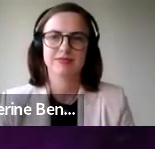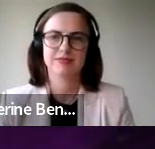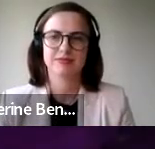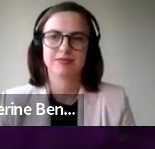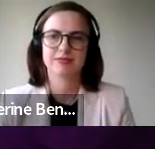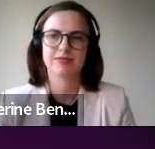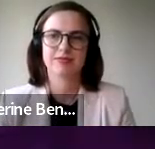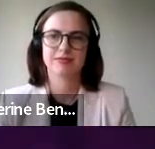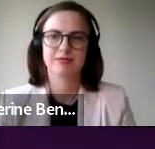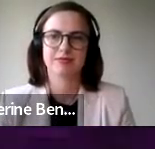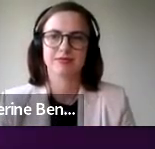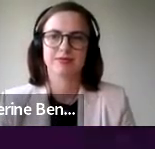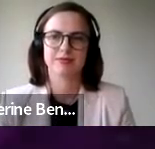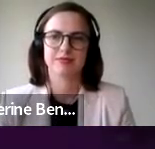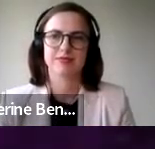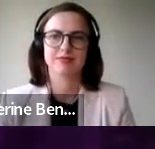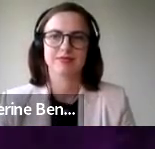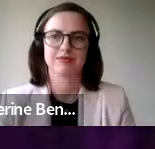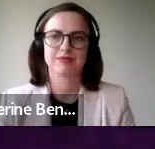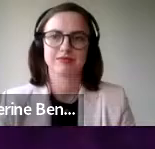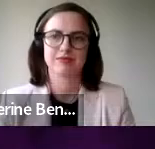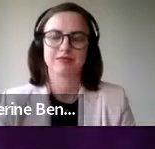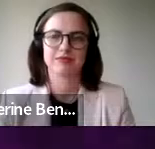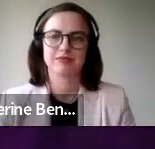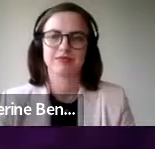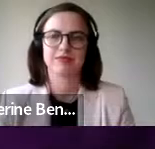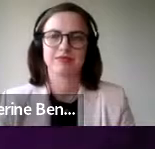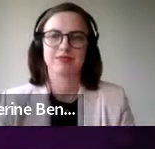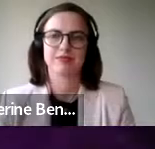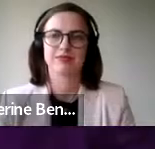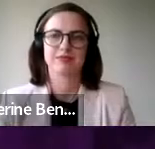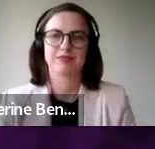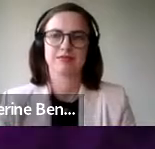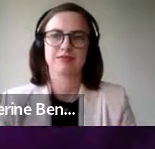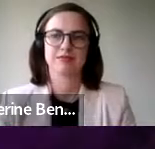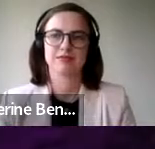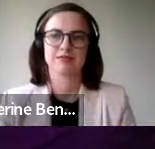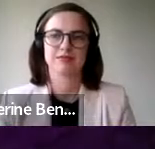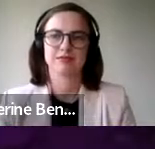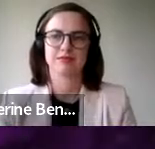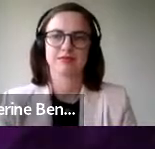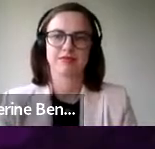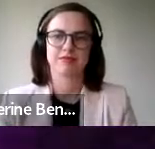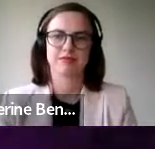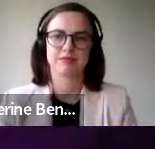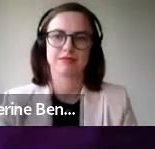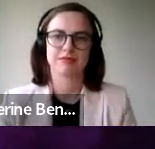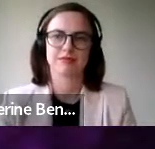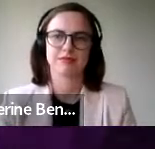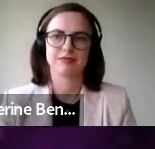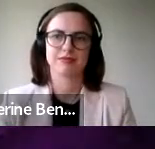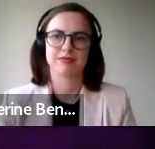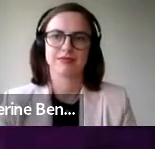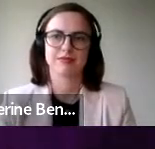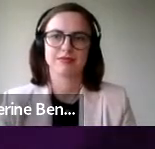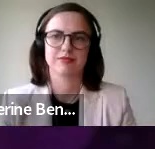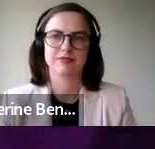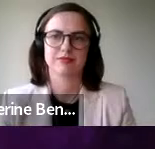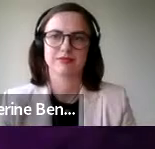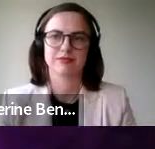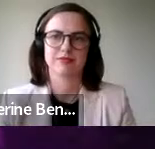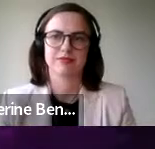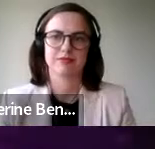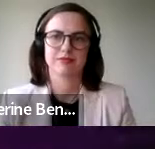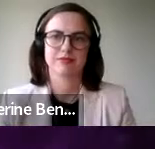an orderly atmosphere for learning. In fact, the School Act, a law that sets out the legal powers and responsibilities of teachers,